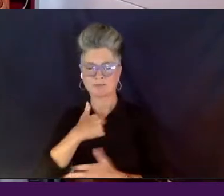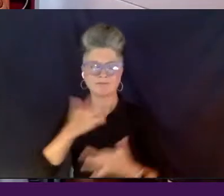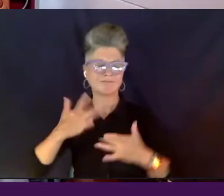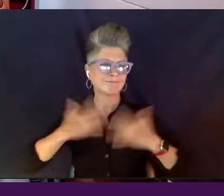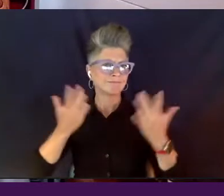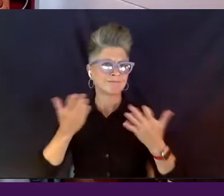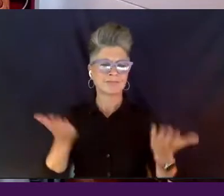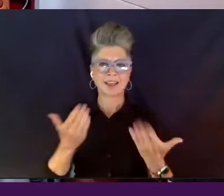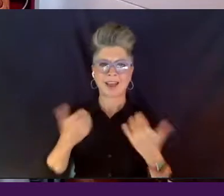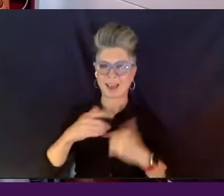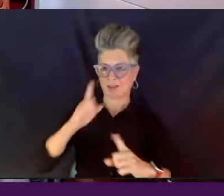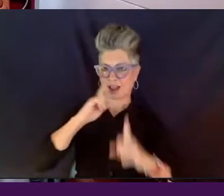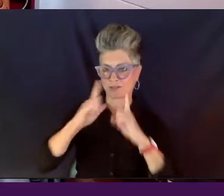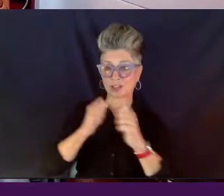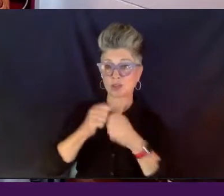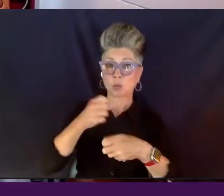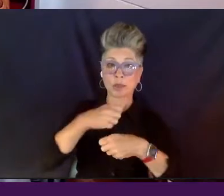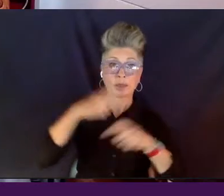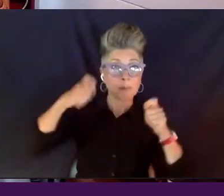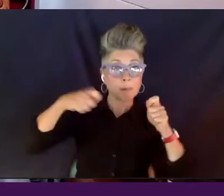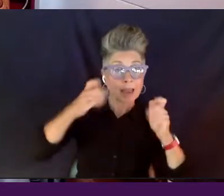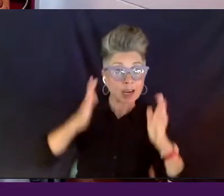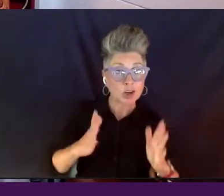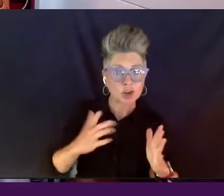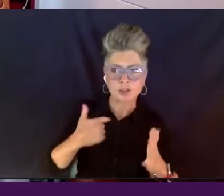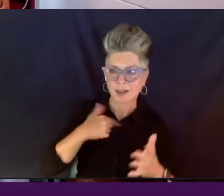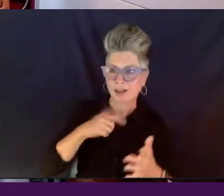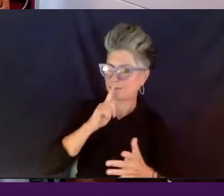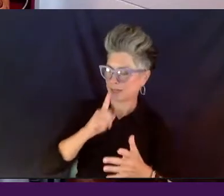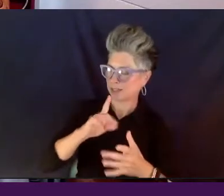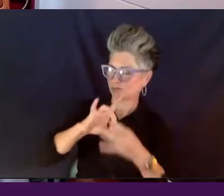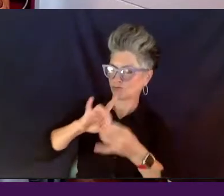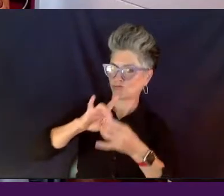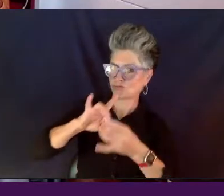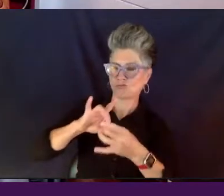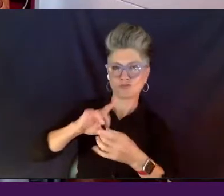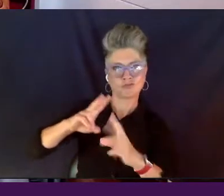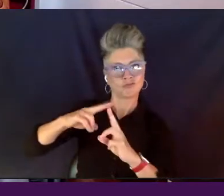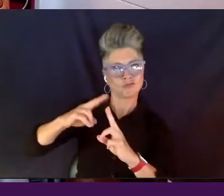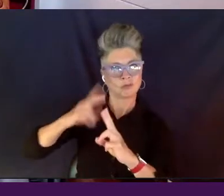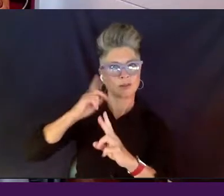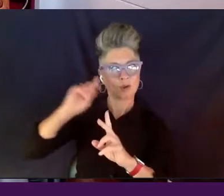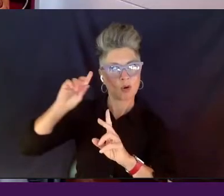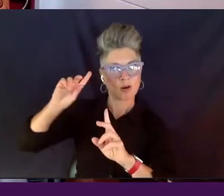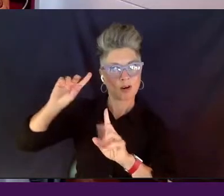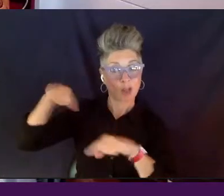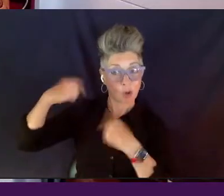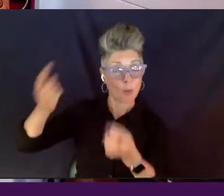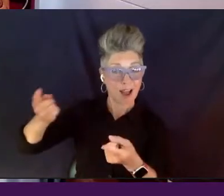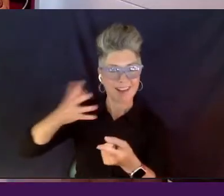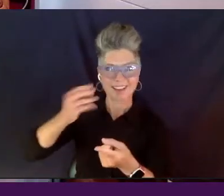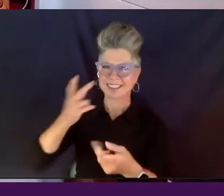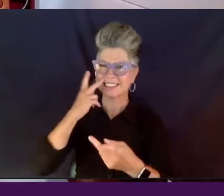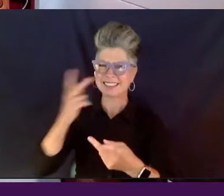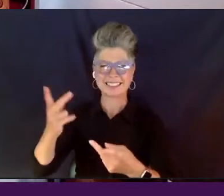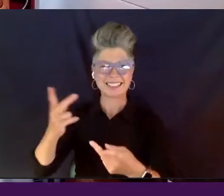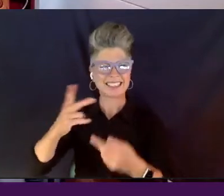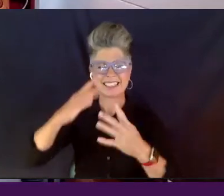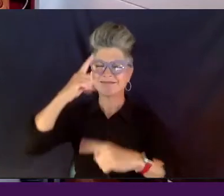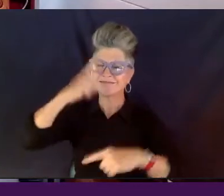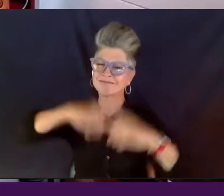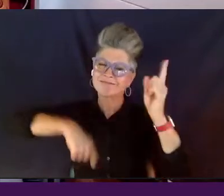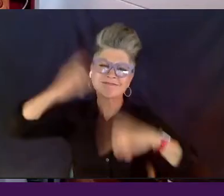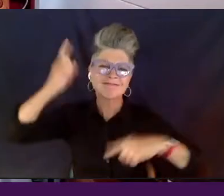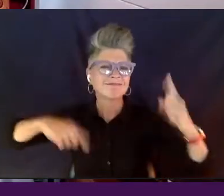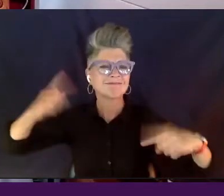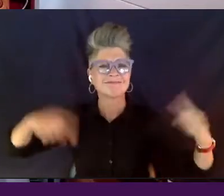with makers that I've been working with for a while. And to see such a rainbow of folks that I've